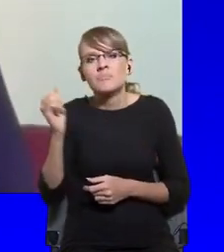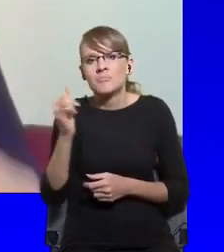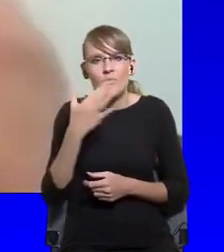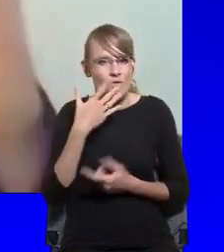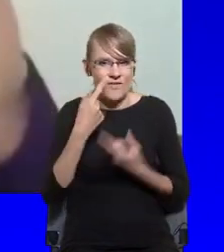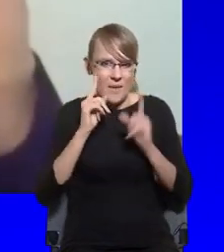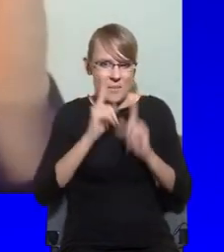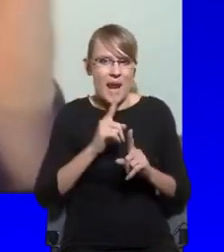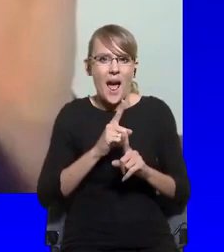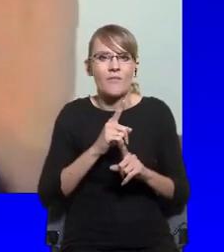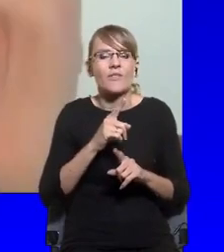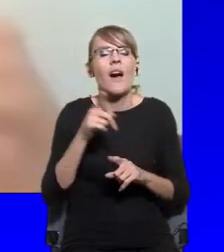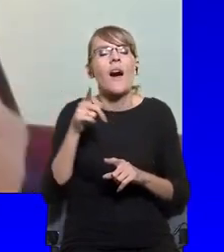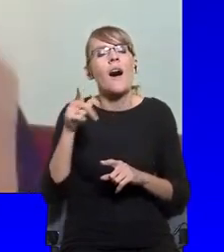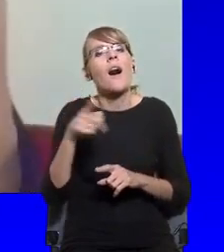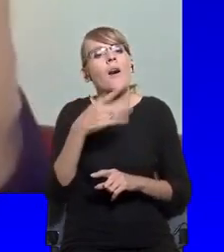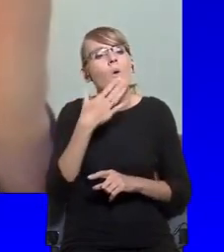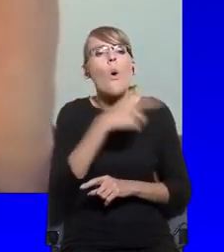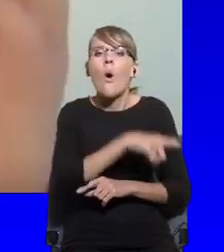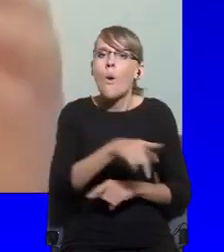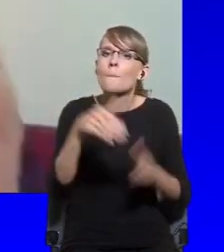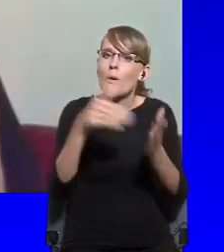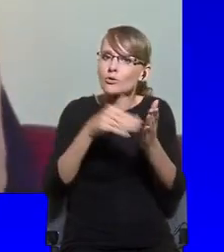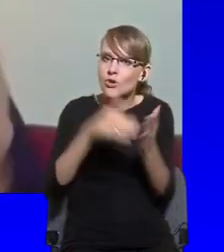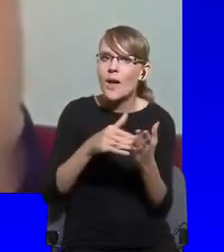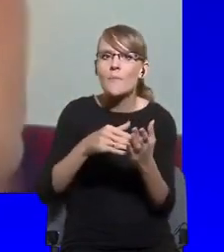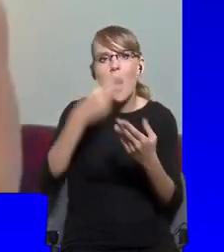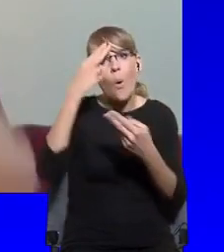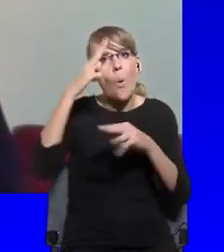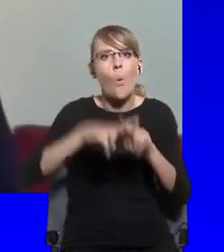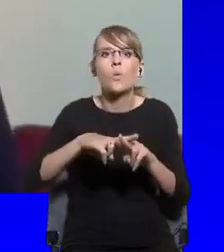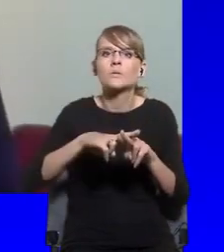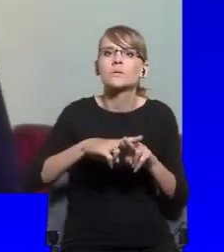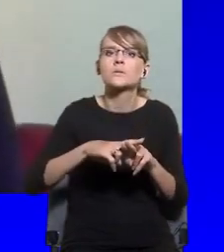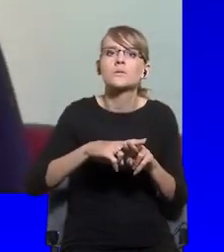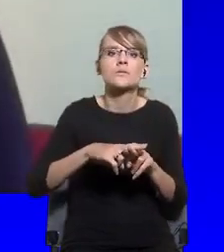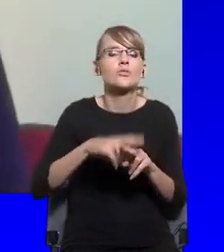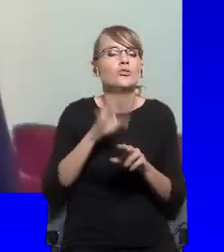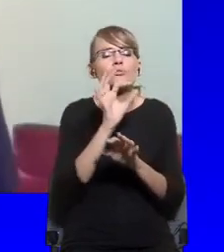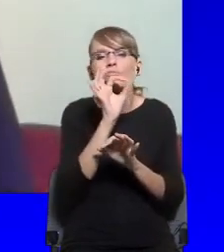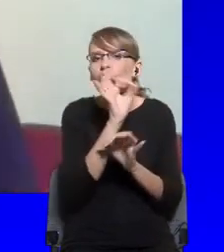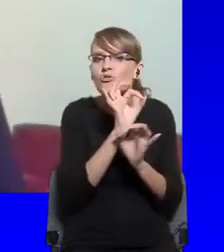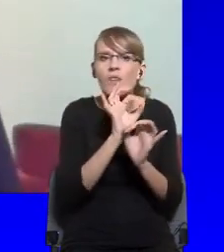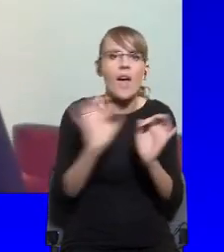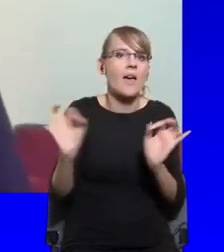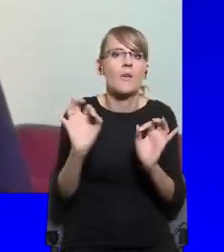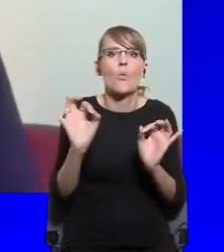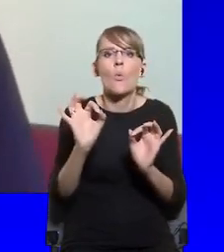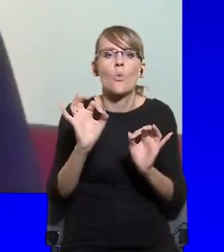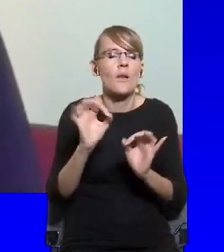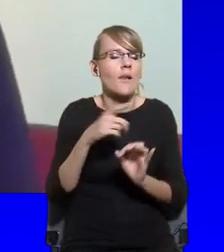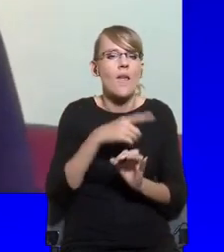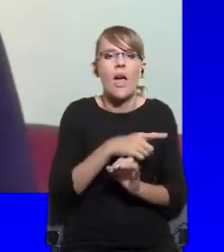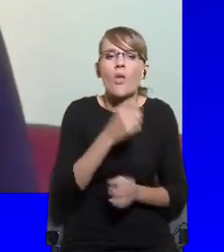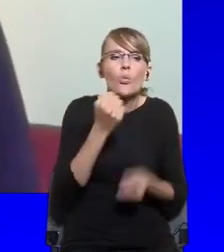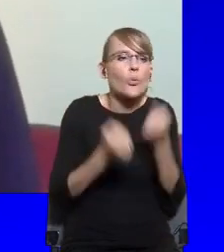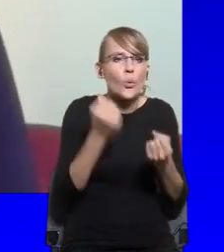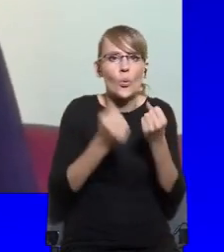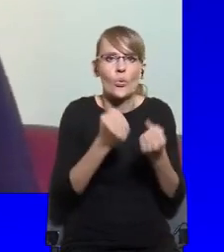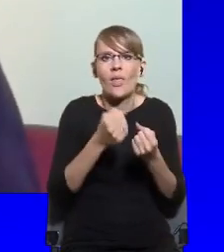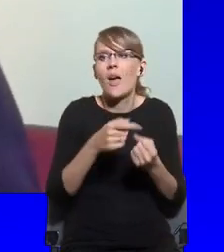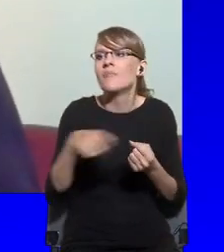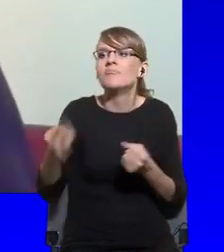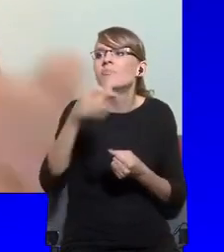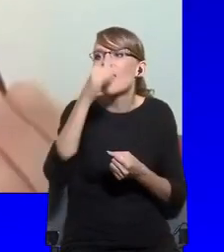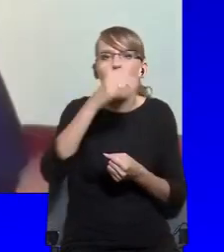highly scurrilous, particular, almost incomprehensible experiences and identities,